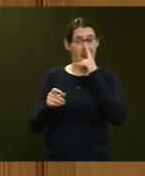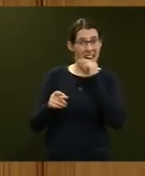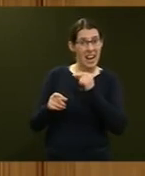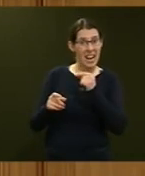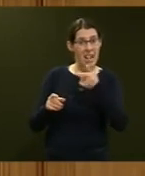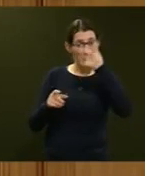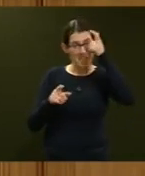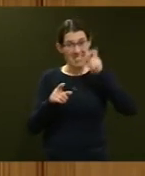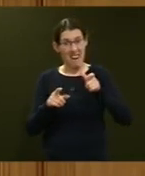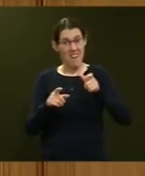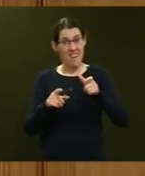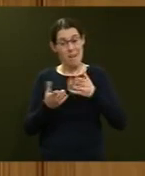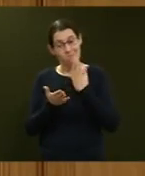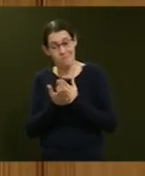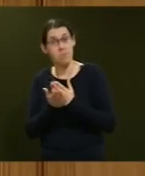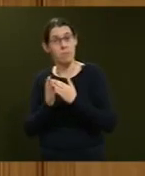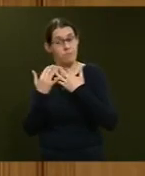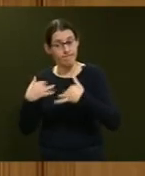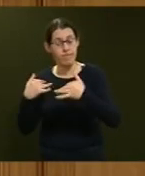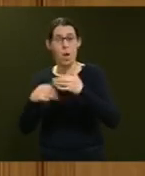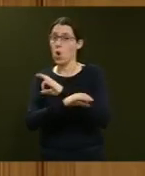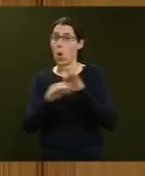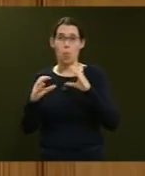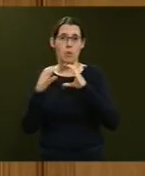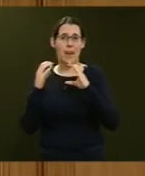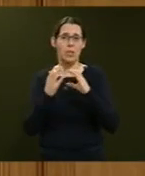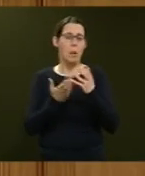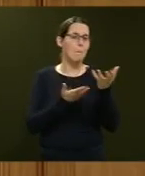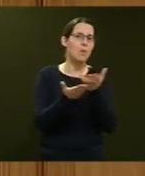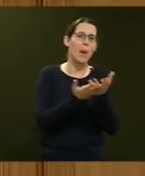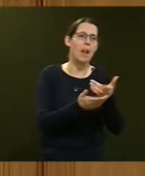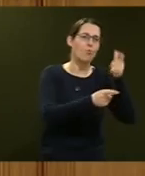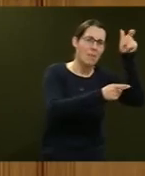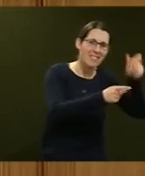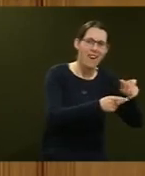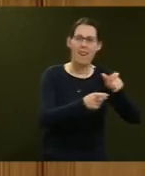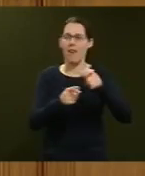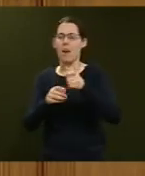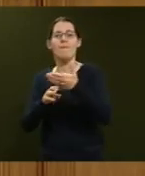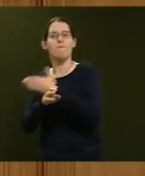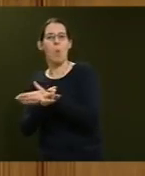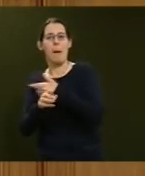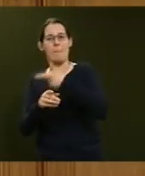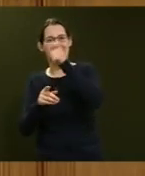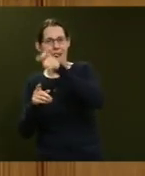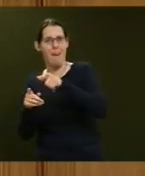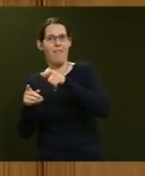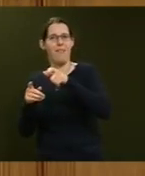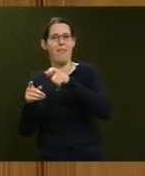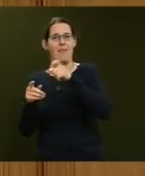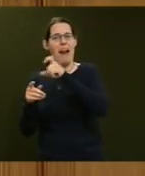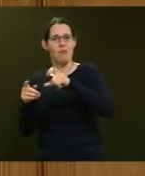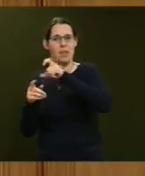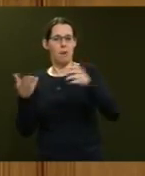communications between the Prime Minister and former Minister Curran in respect of the appointment of the Chief